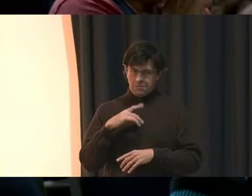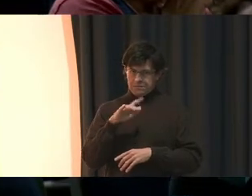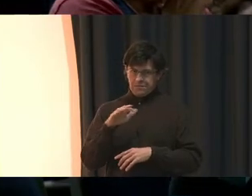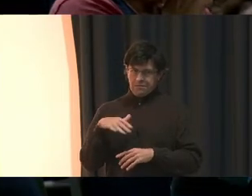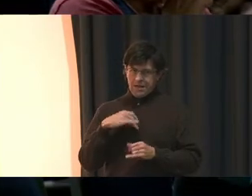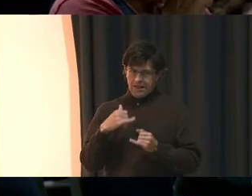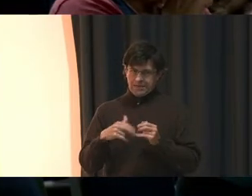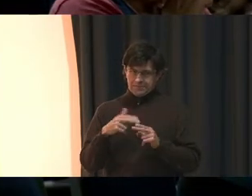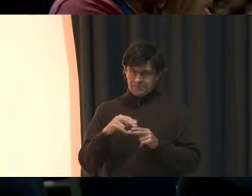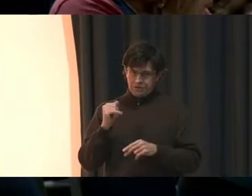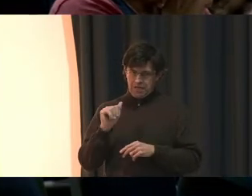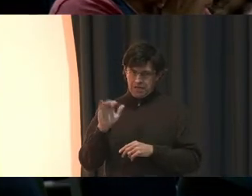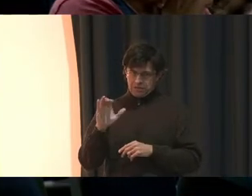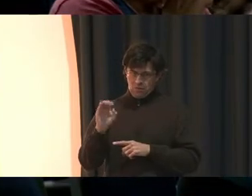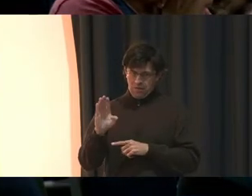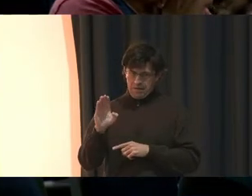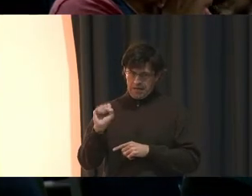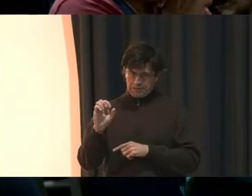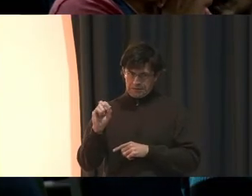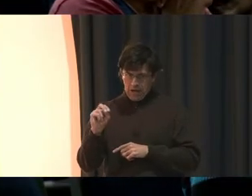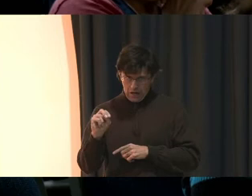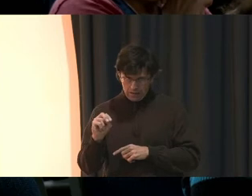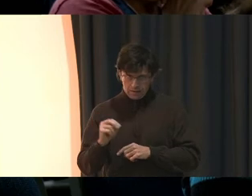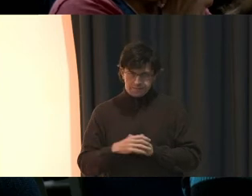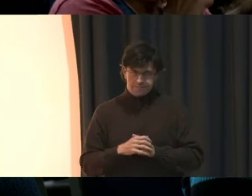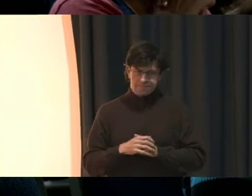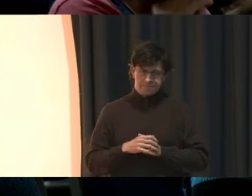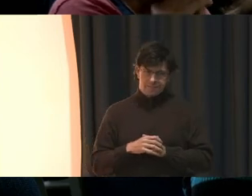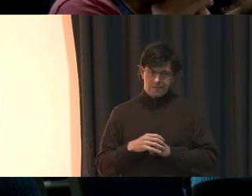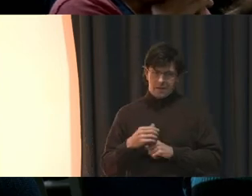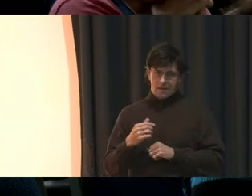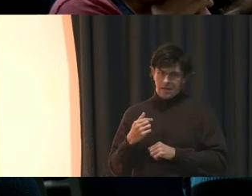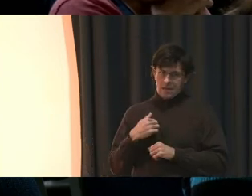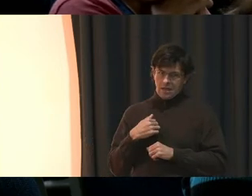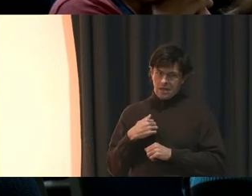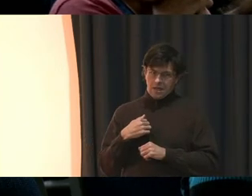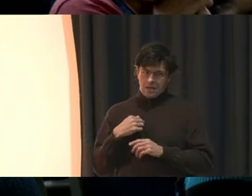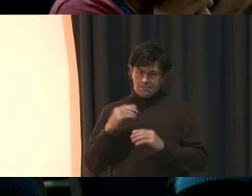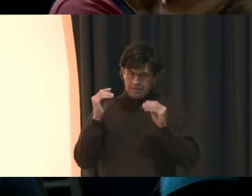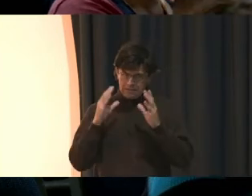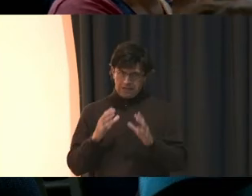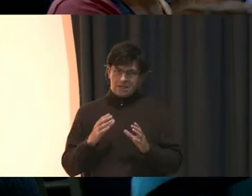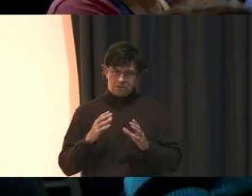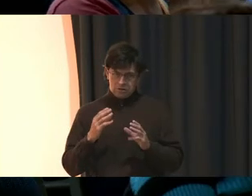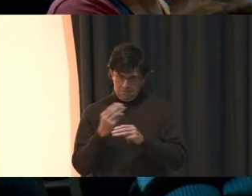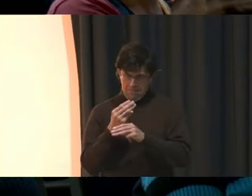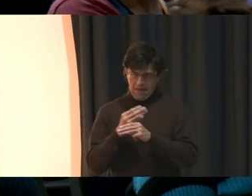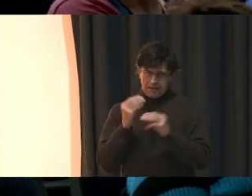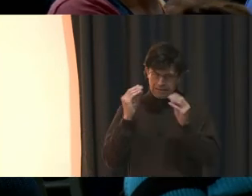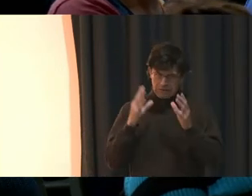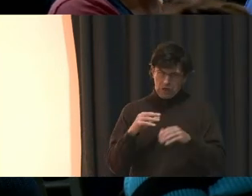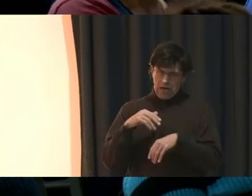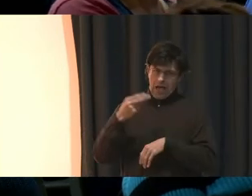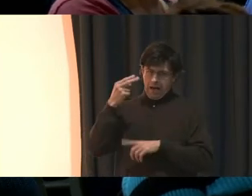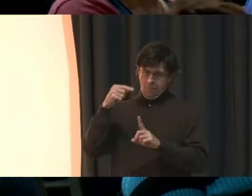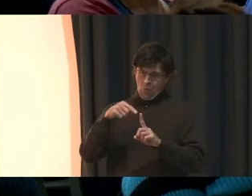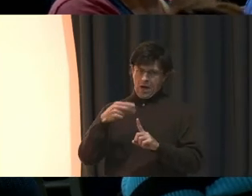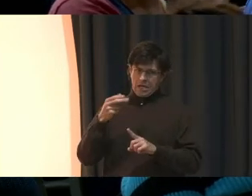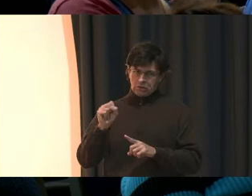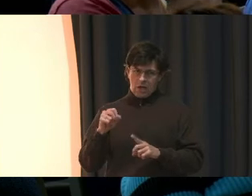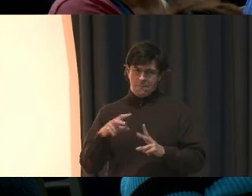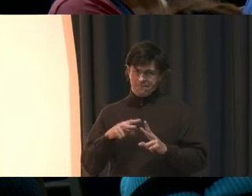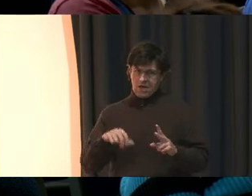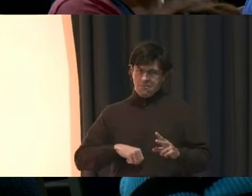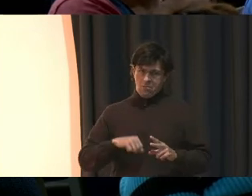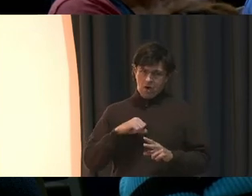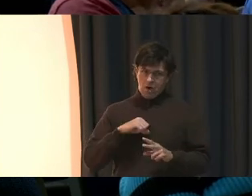name, J-A-C-O-V-S-O-N. Jacobs. I'm a math teacher at High Point High School. I'm very proud of it. I'm not